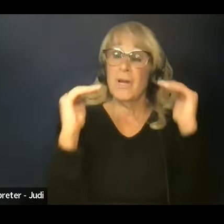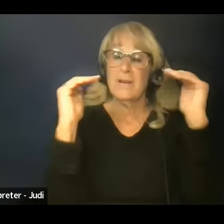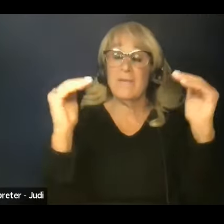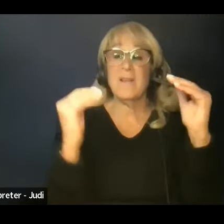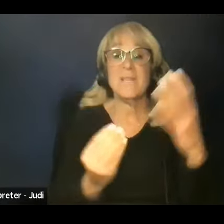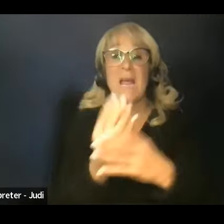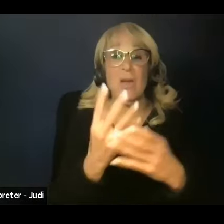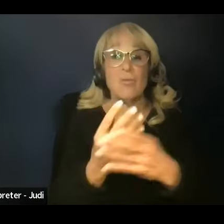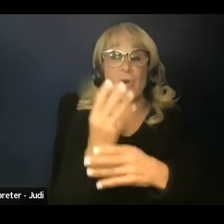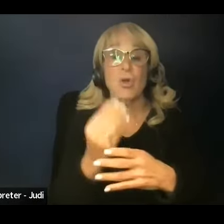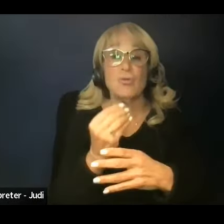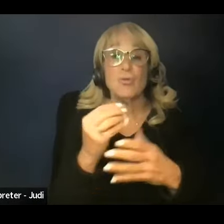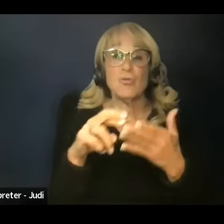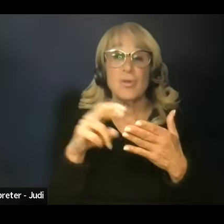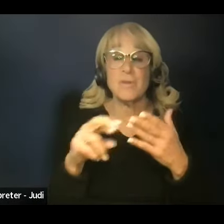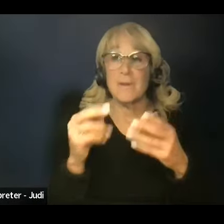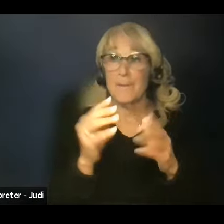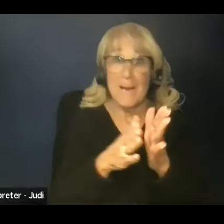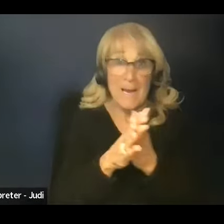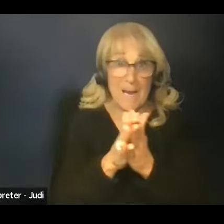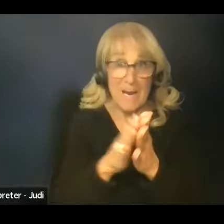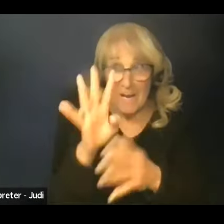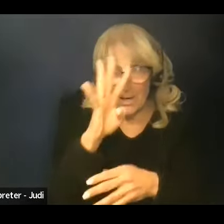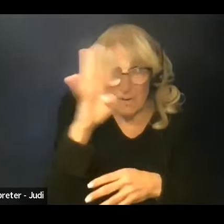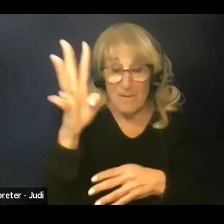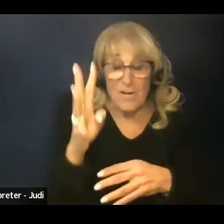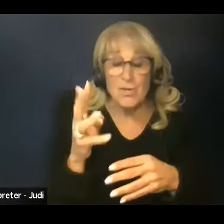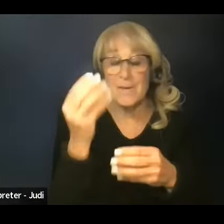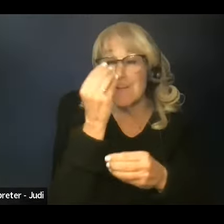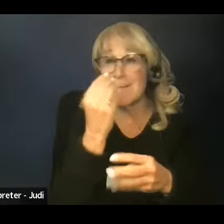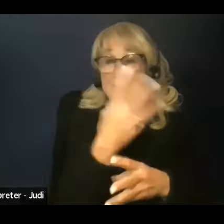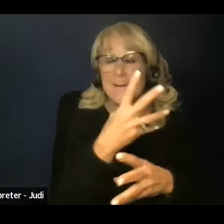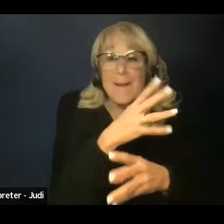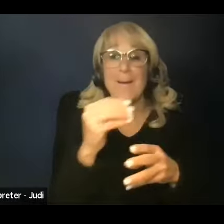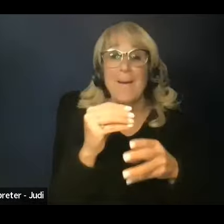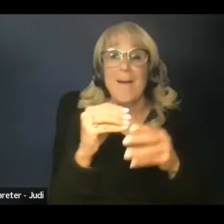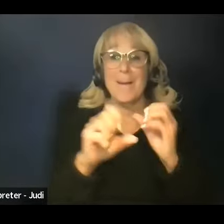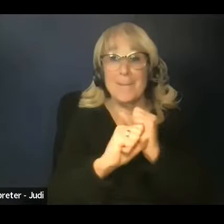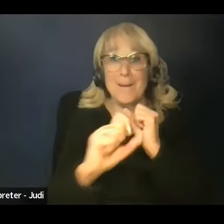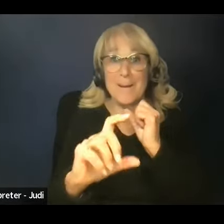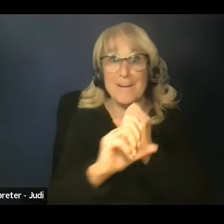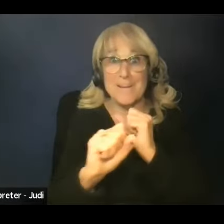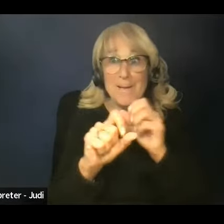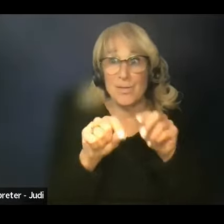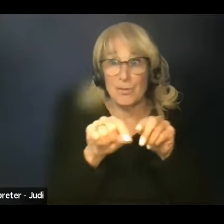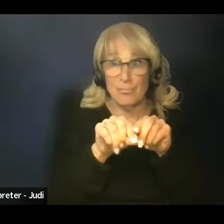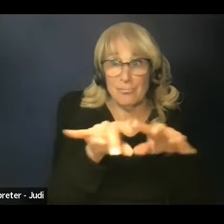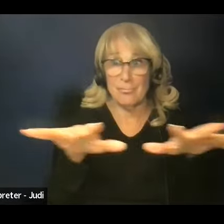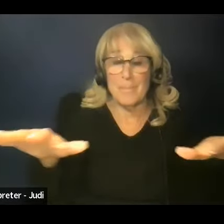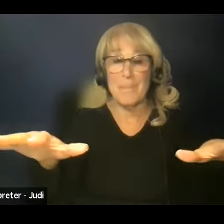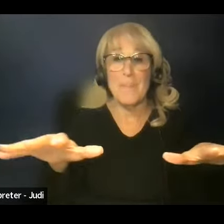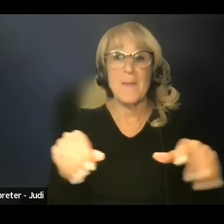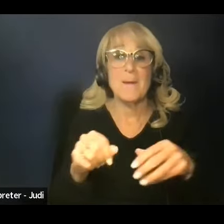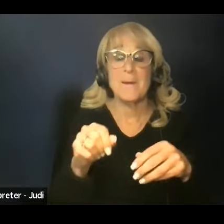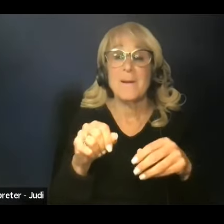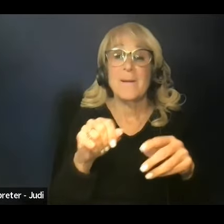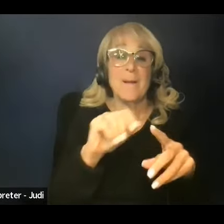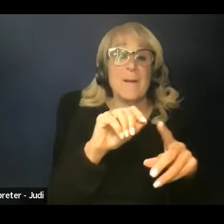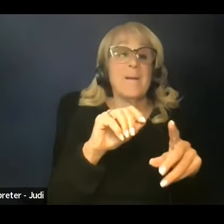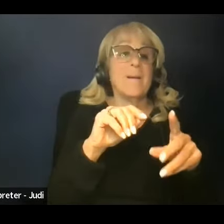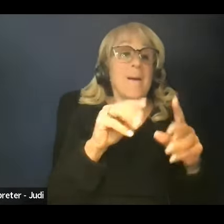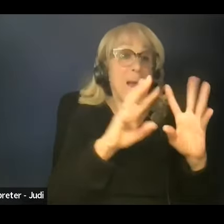innovation, data, and extension across a full range of agricultural issues, including climate-smart